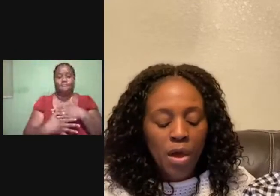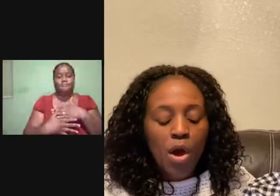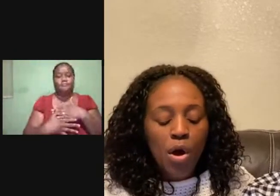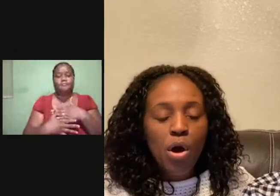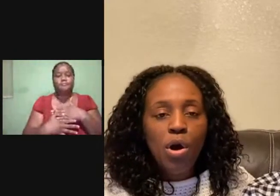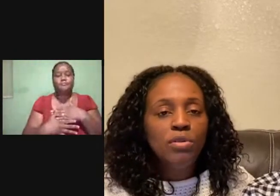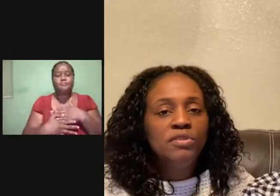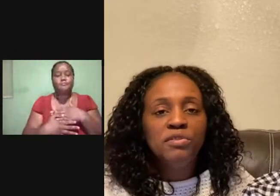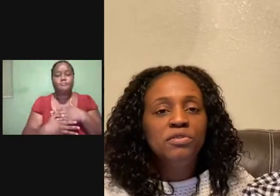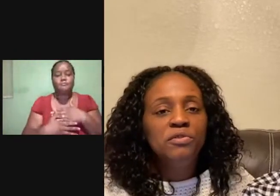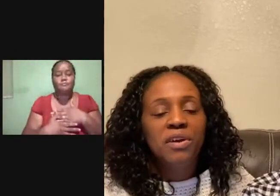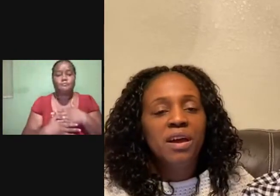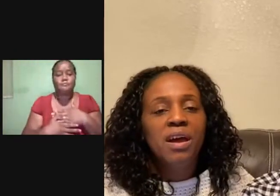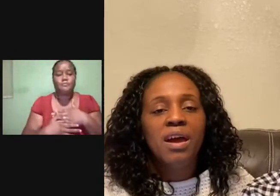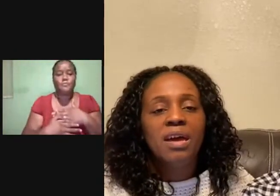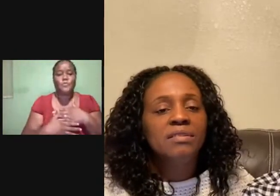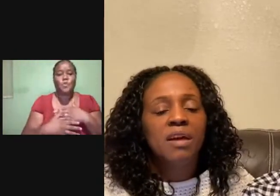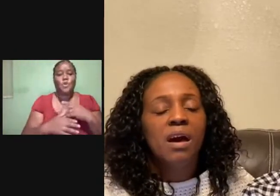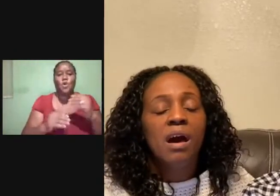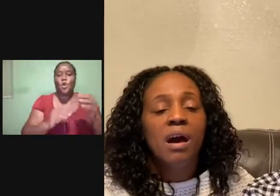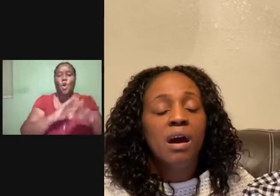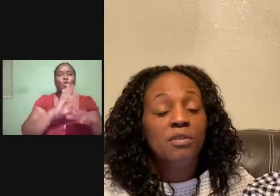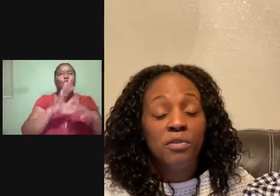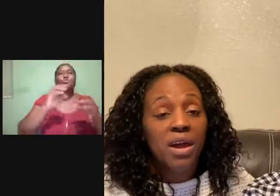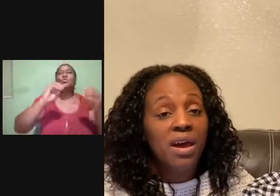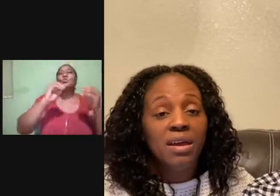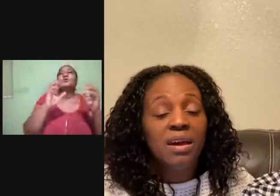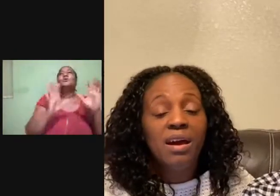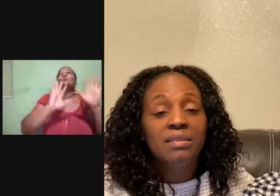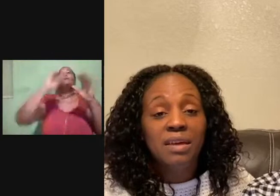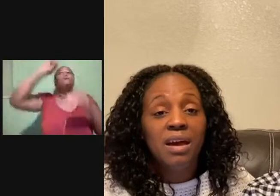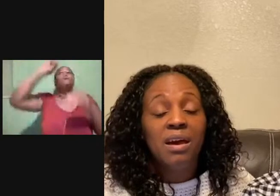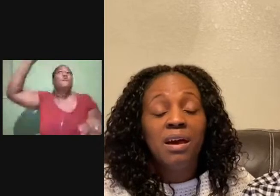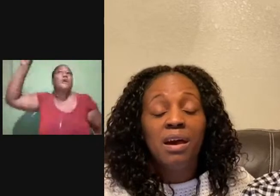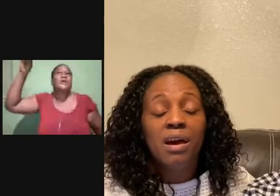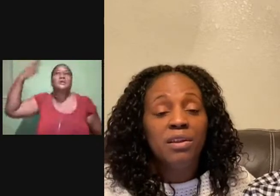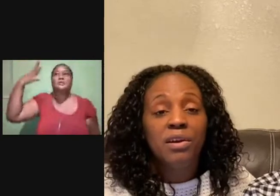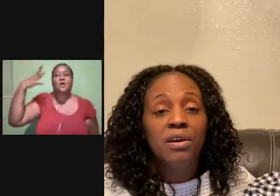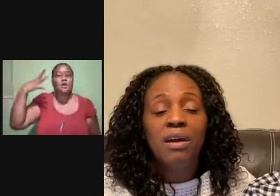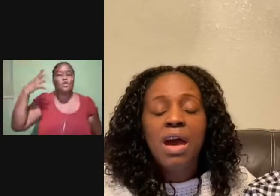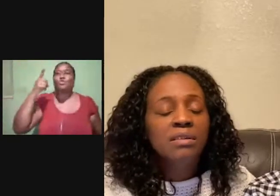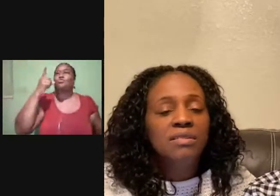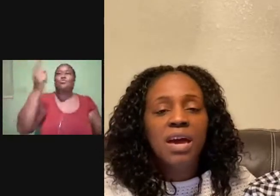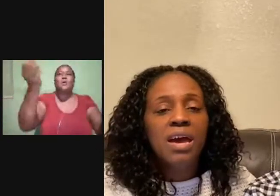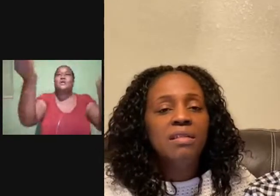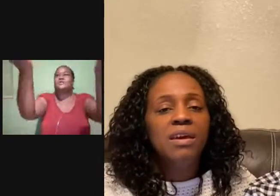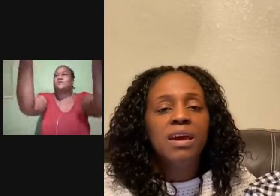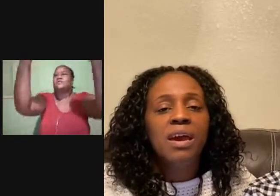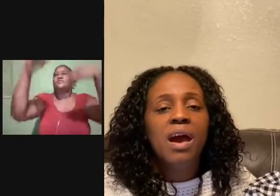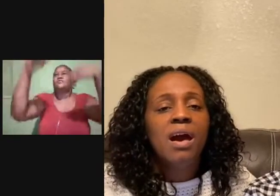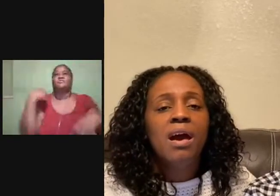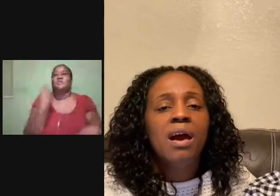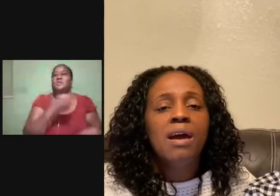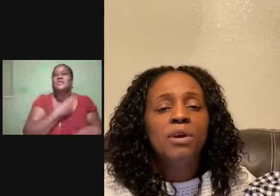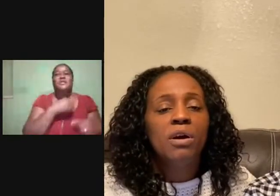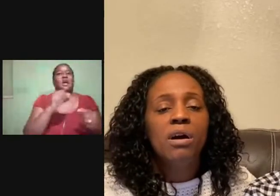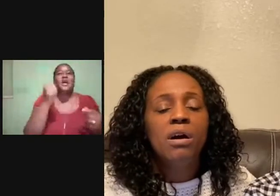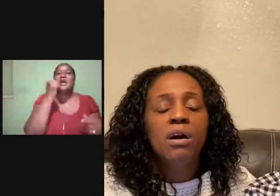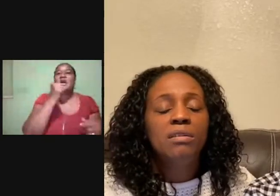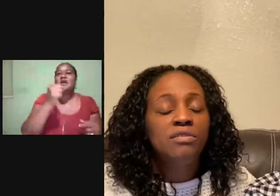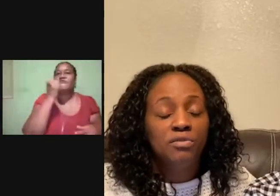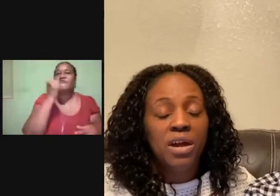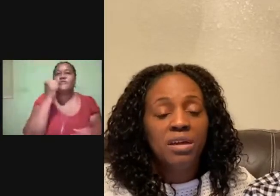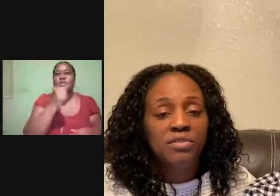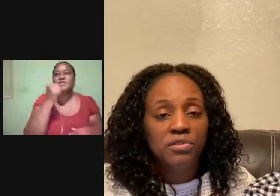Oh, raise a great debtor, daily I'm